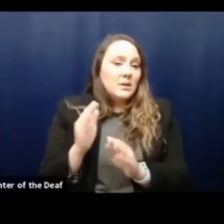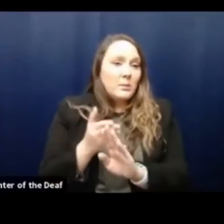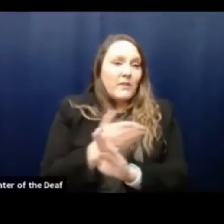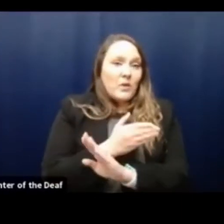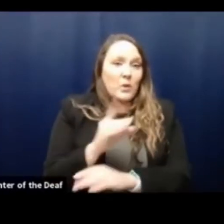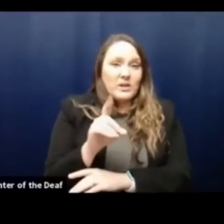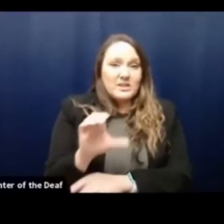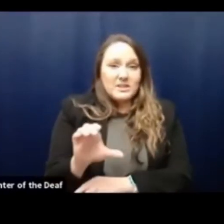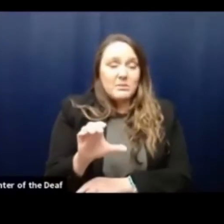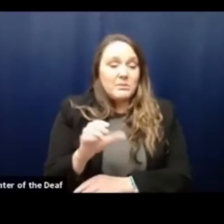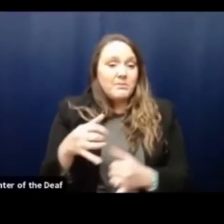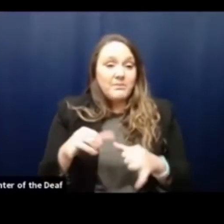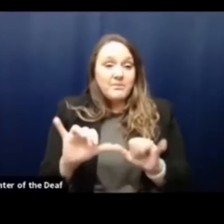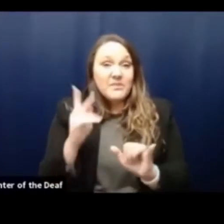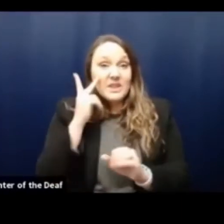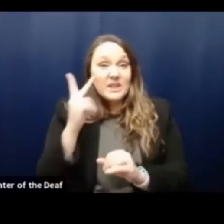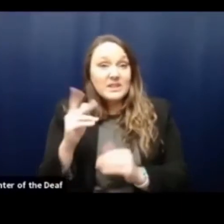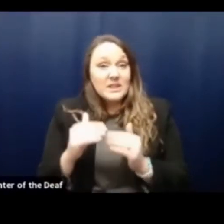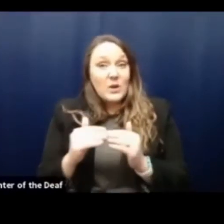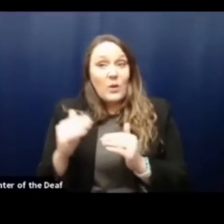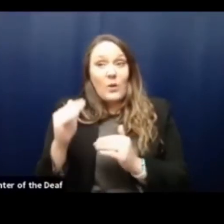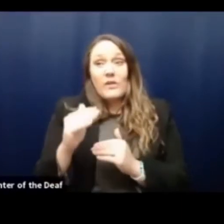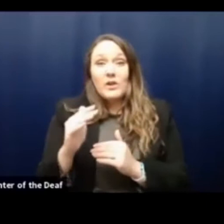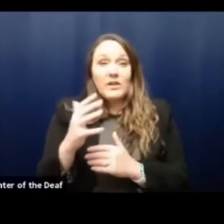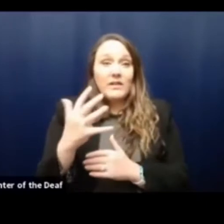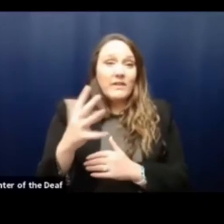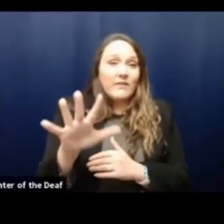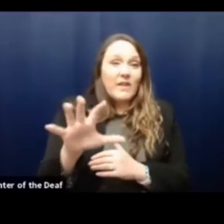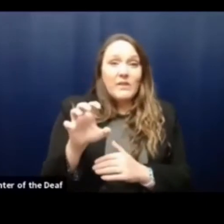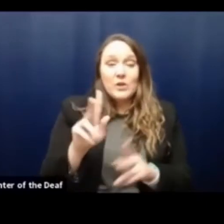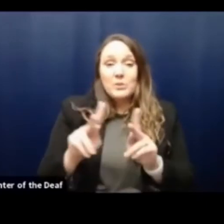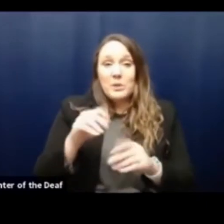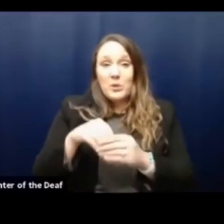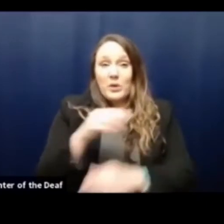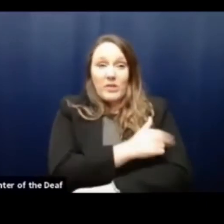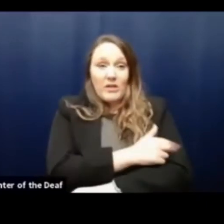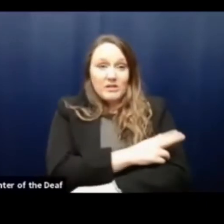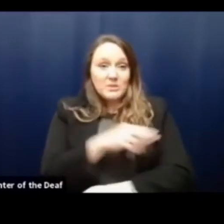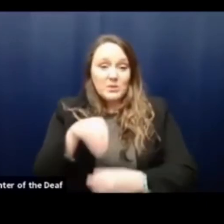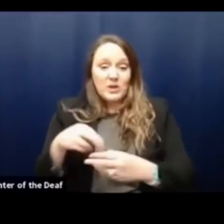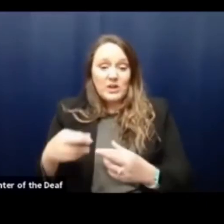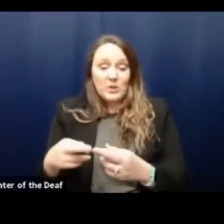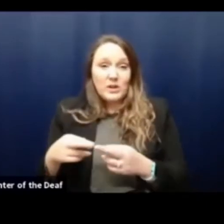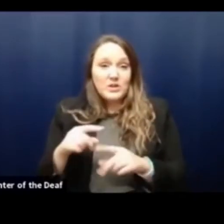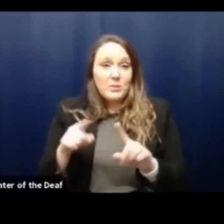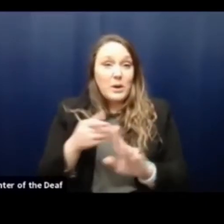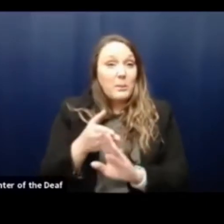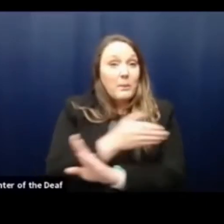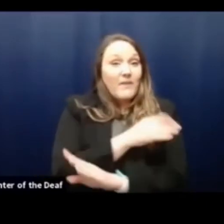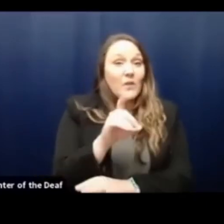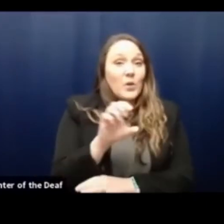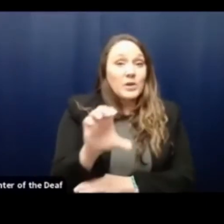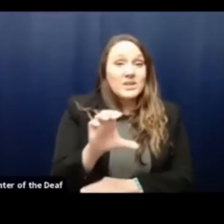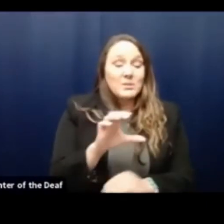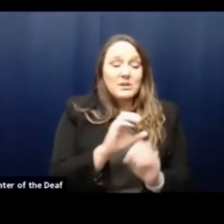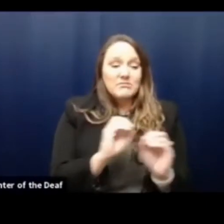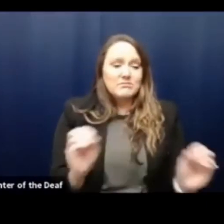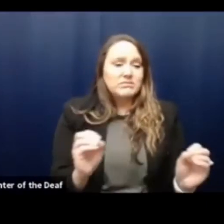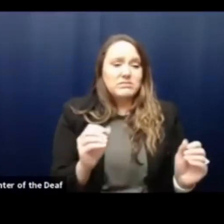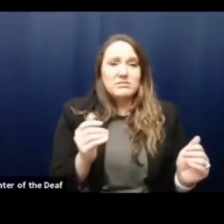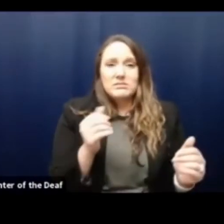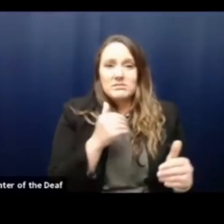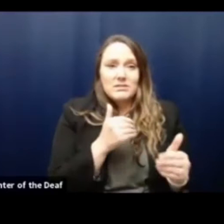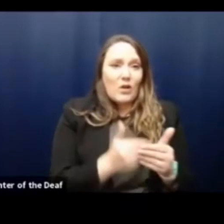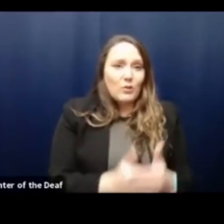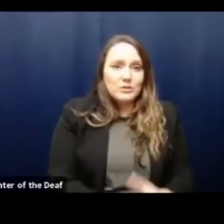So again, we're still seeing over 500 folks hospitalized in the region whereas prior to December we had we weren't anywhere near those numbers.